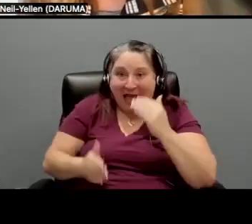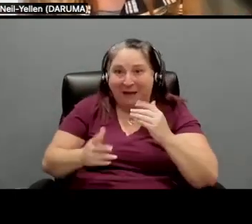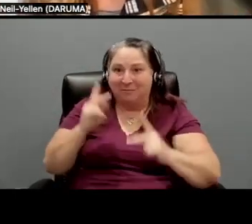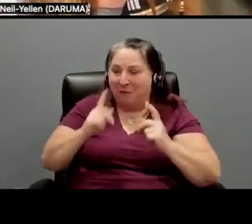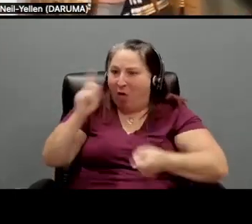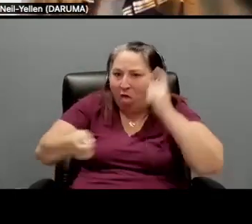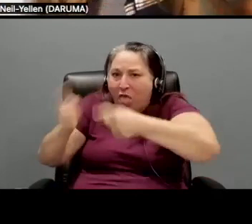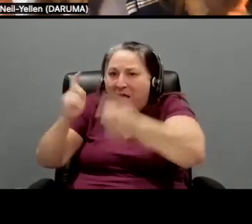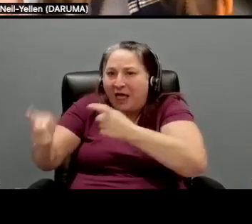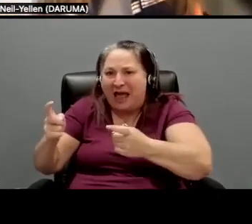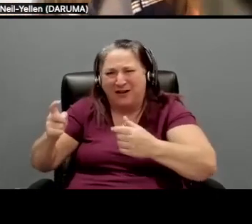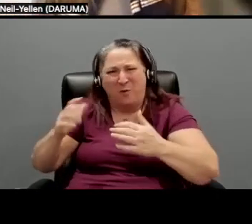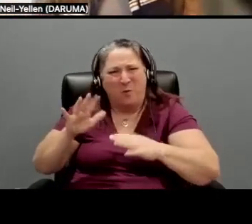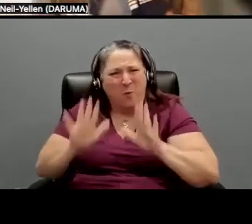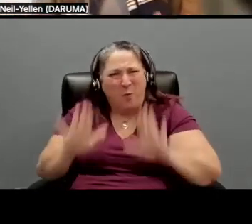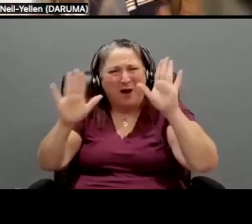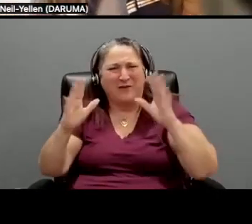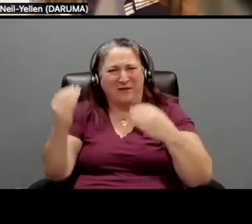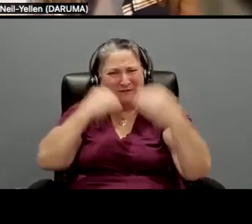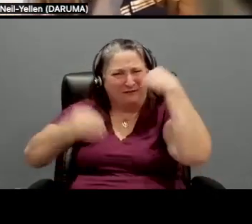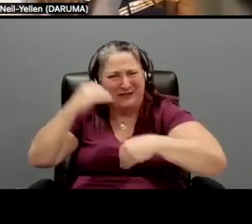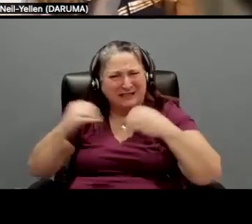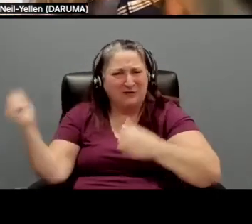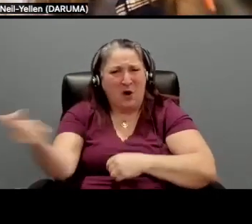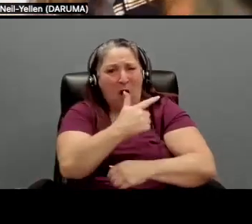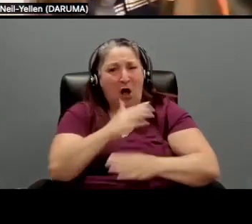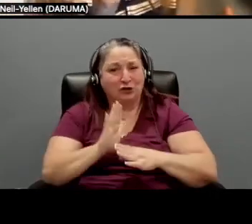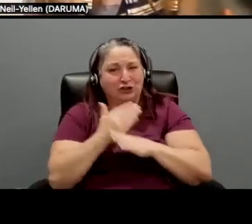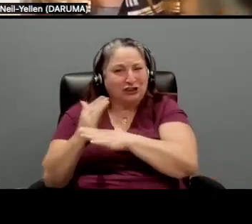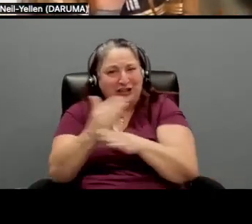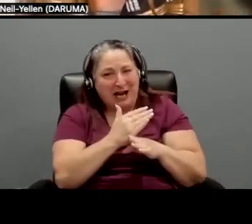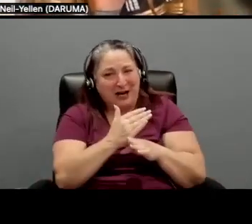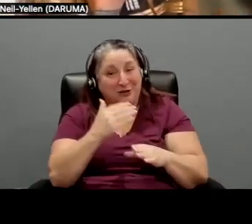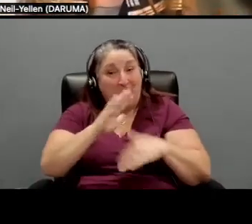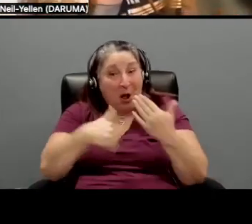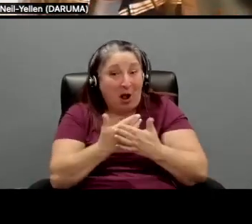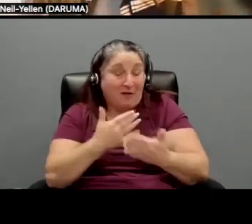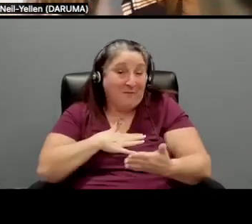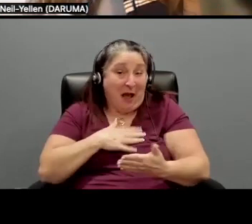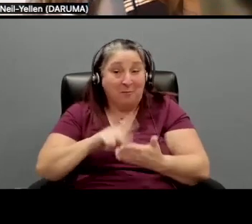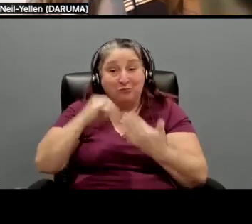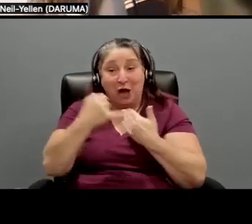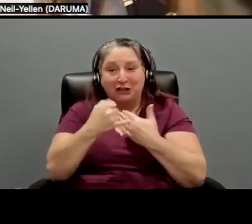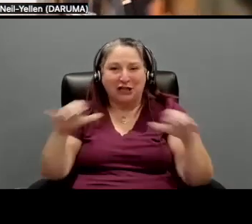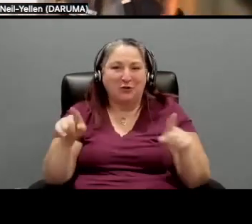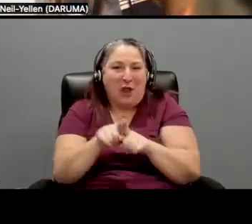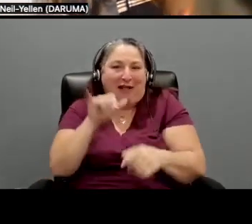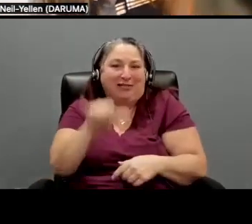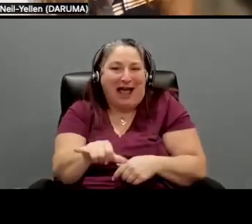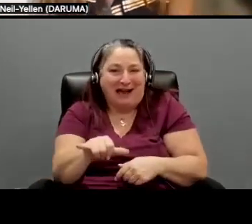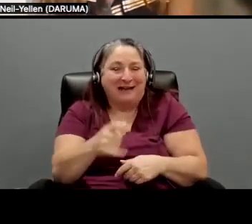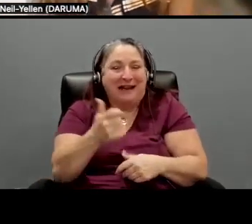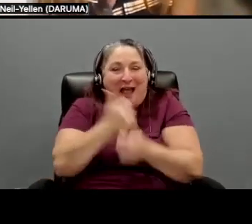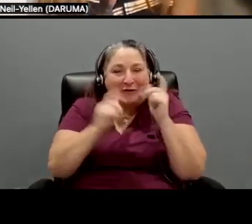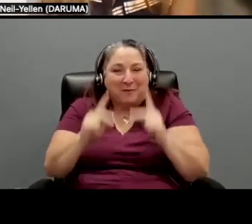to share. So I really like to approach all of my projects like, like with my film soup analogy. So that's, that's what we've,